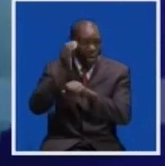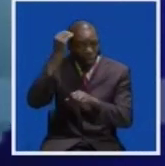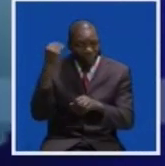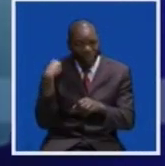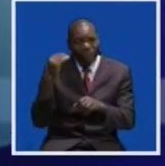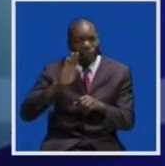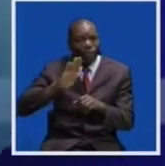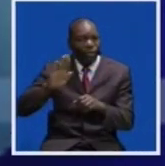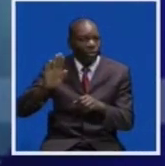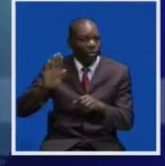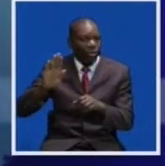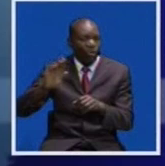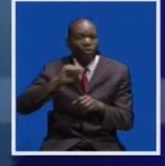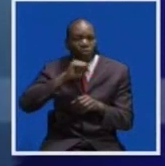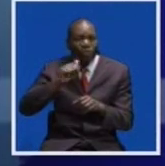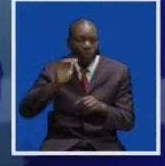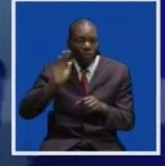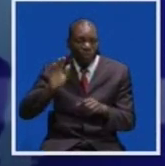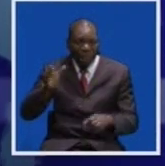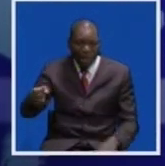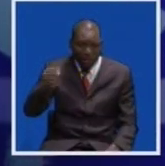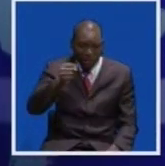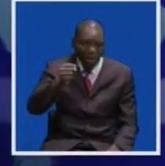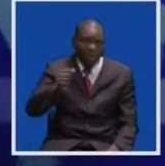office and not the validity of his appointment.